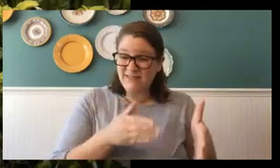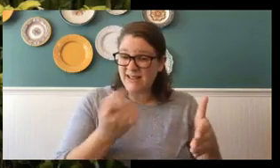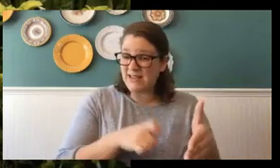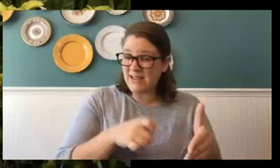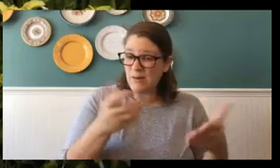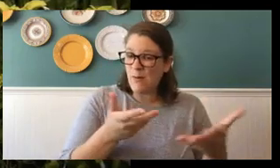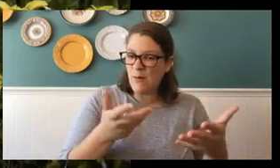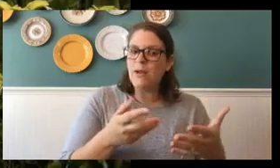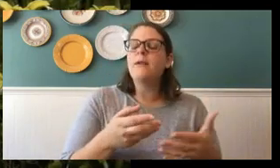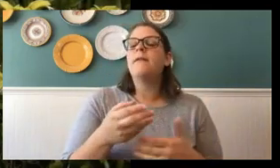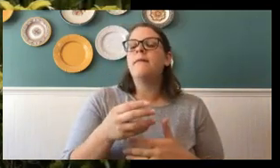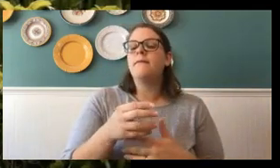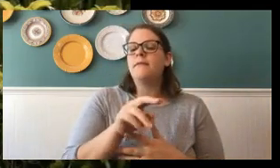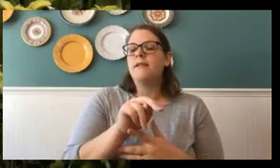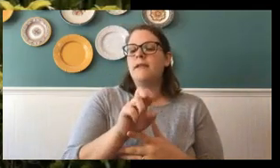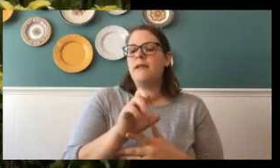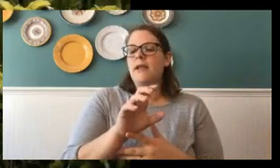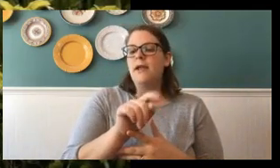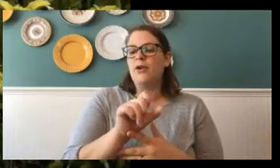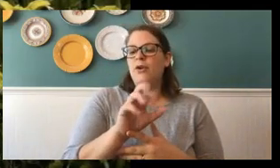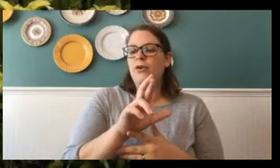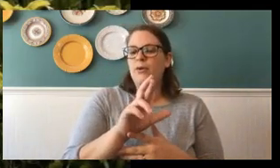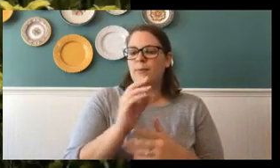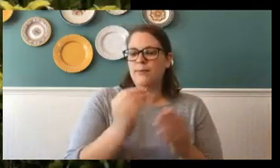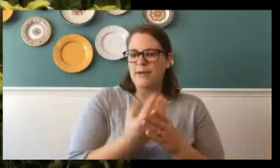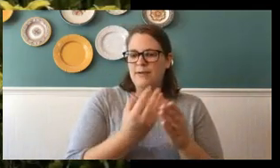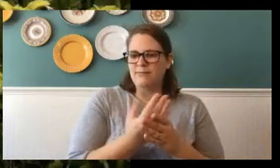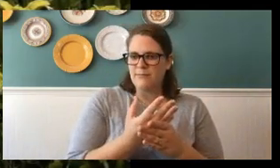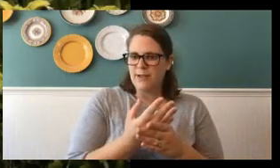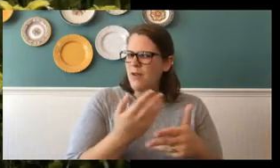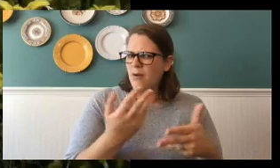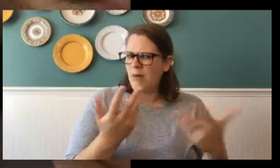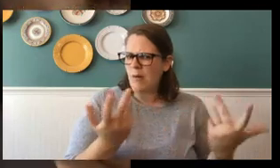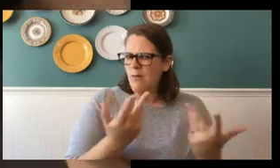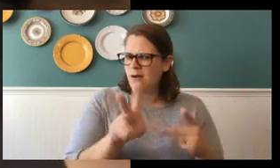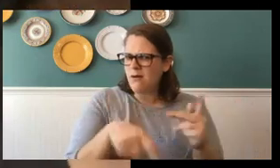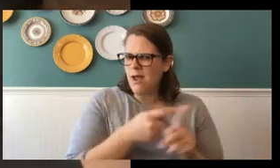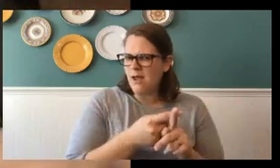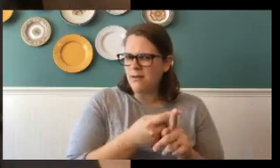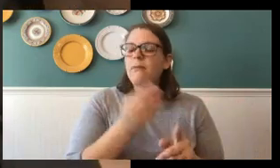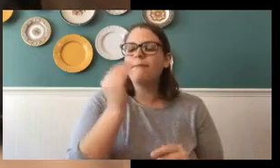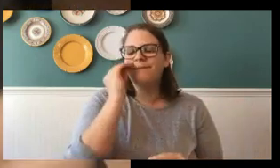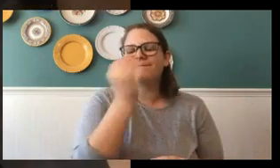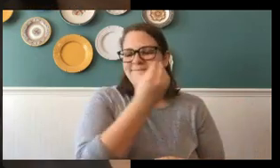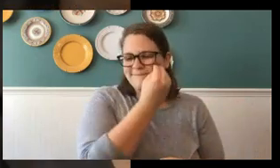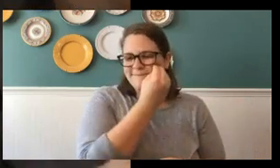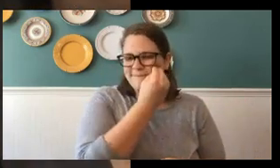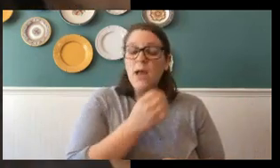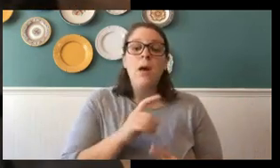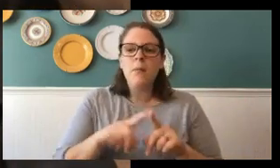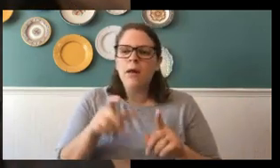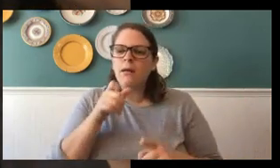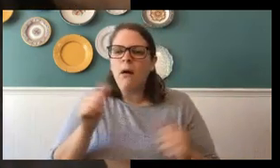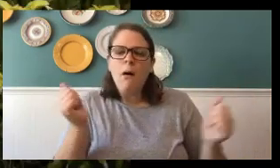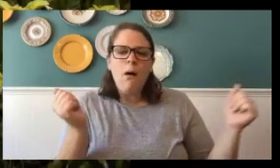Flowers. Now, not all flowers work. Because butterflies drink